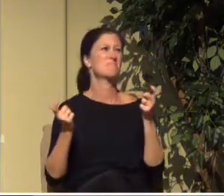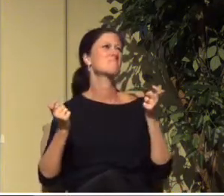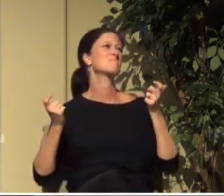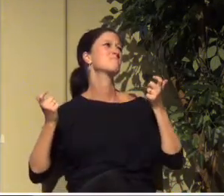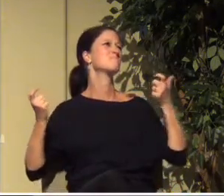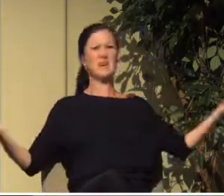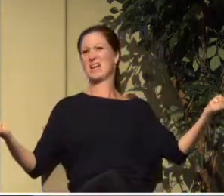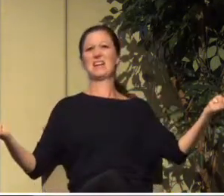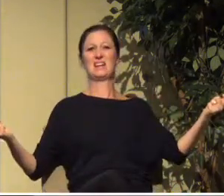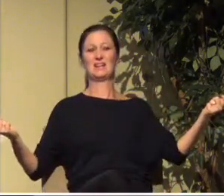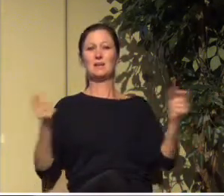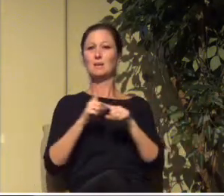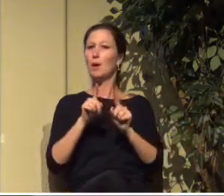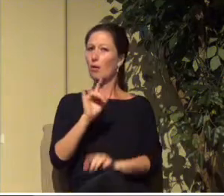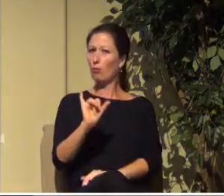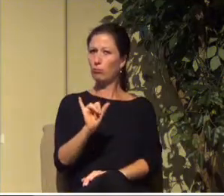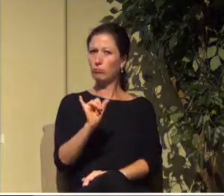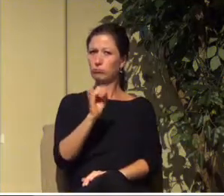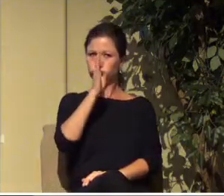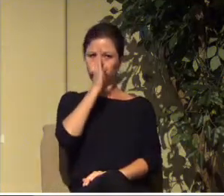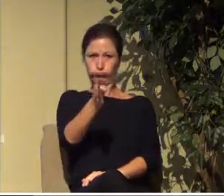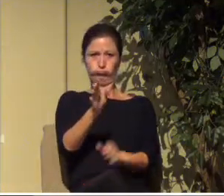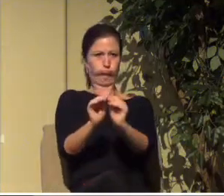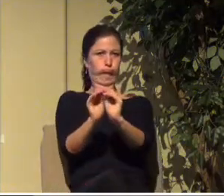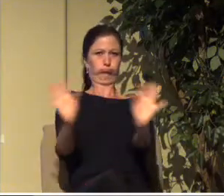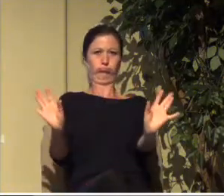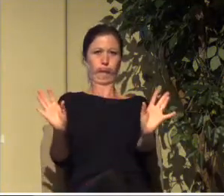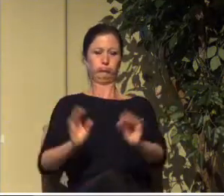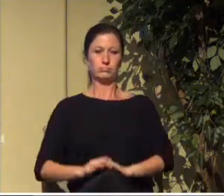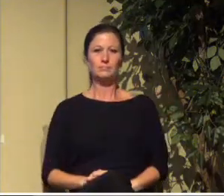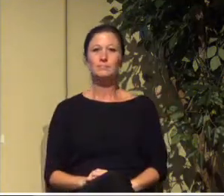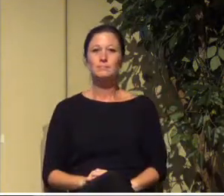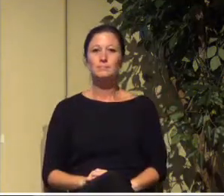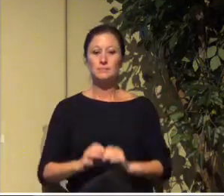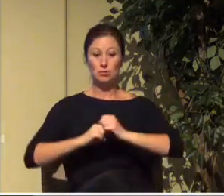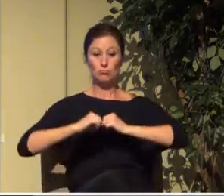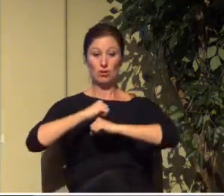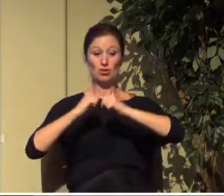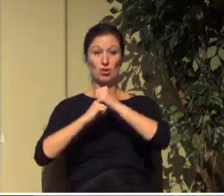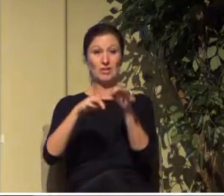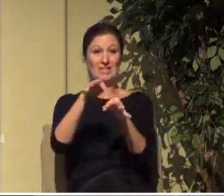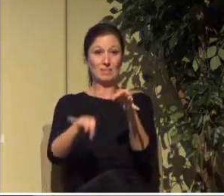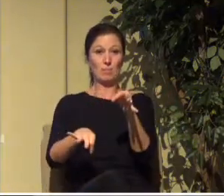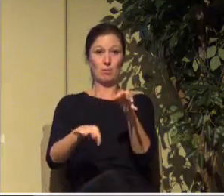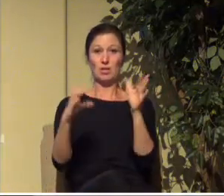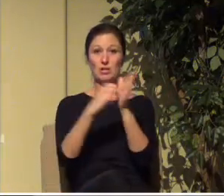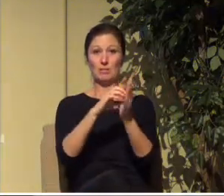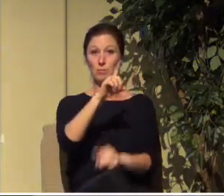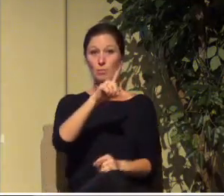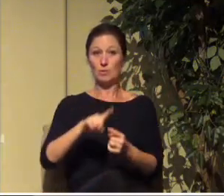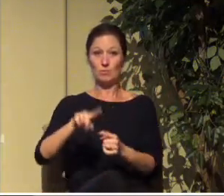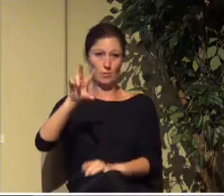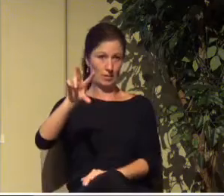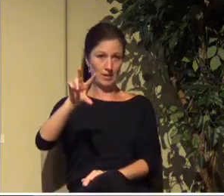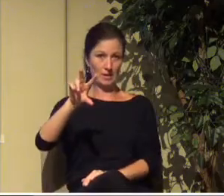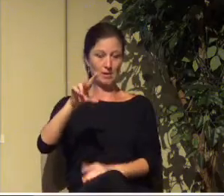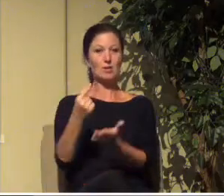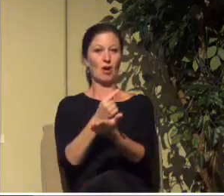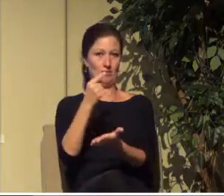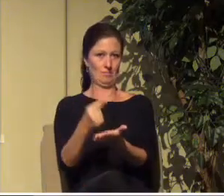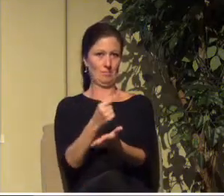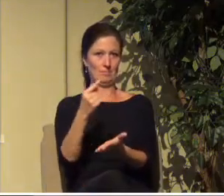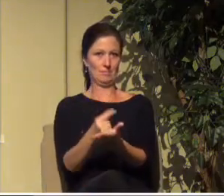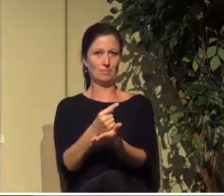the one hand and so straightforward on another. The structure of the book is very simple. Chapters 1 to 3 are about the gospel.